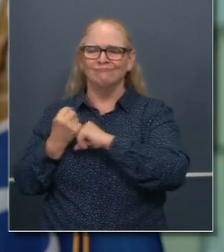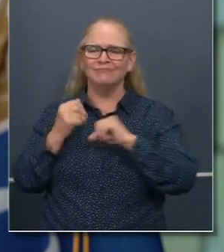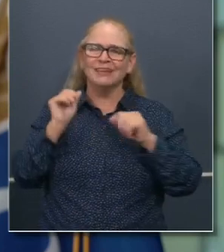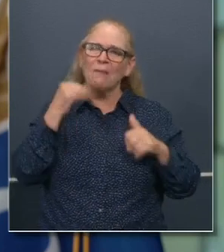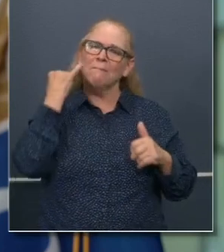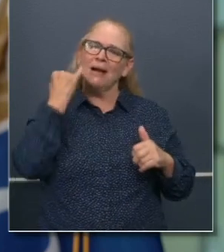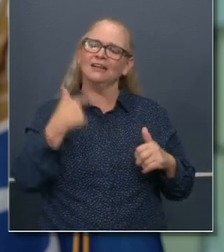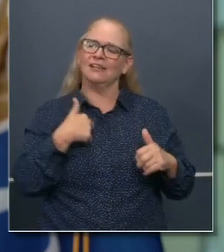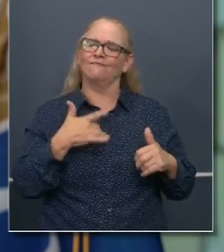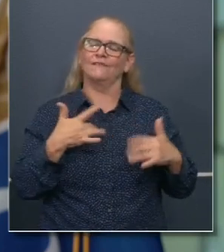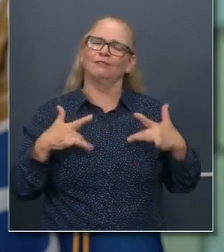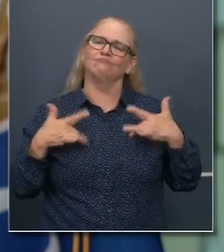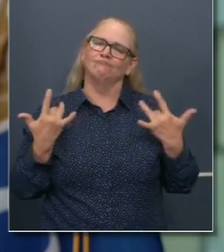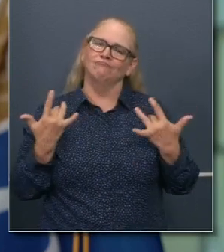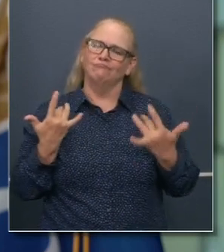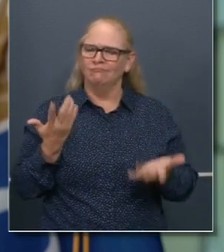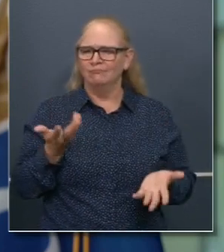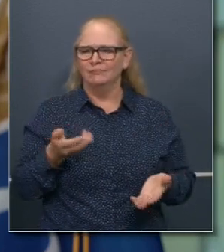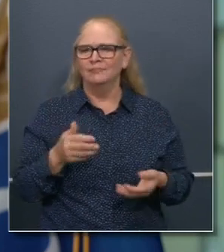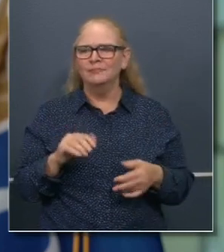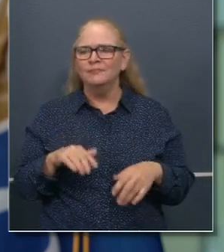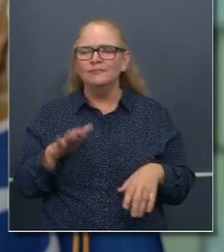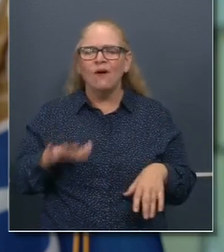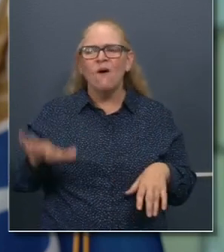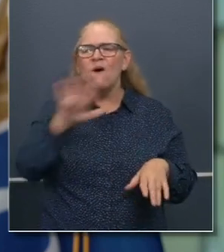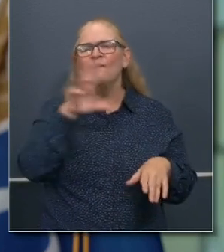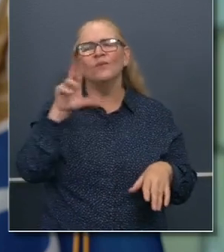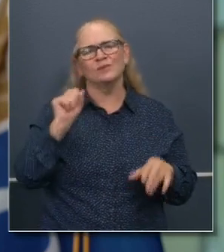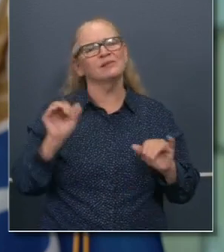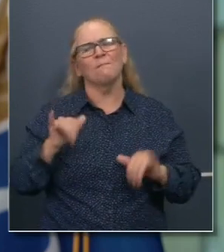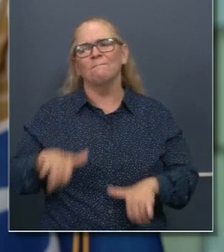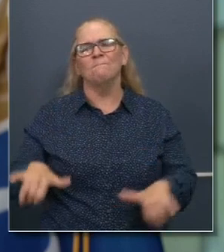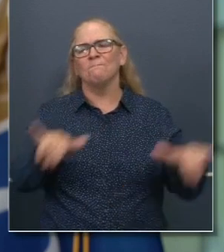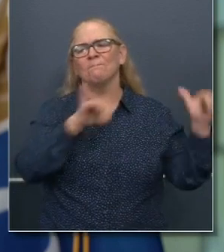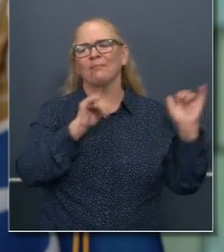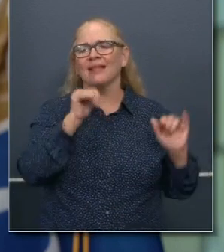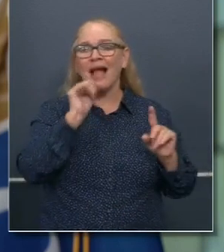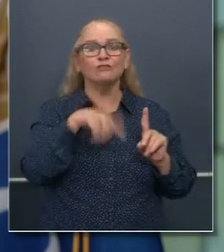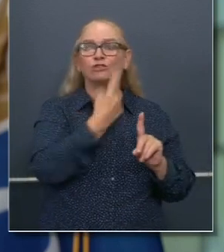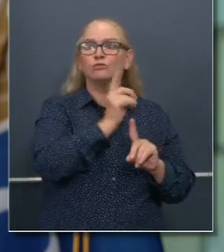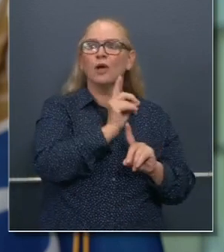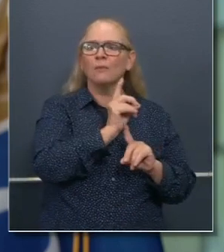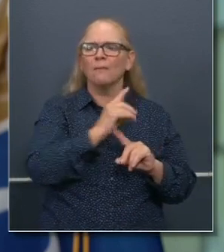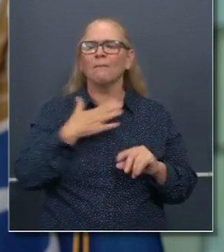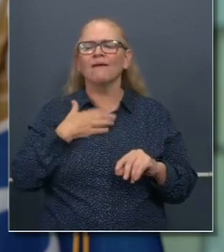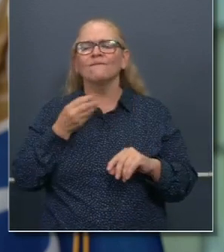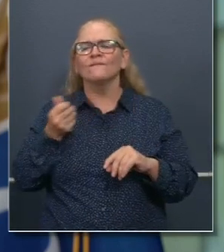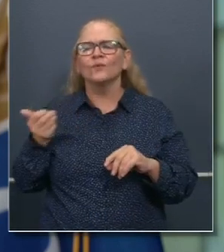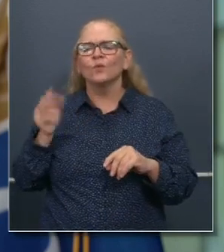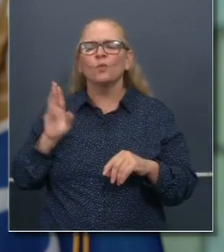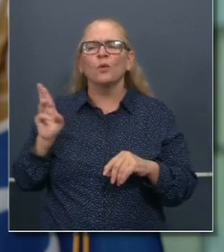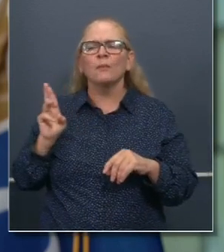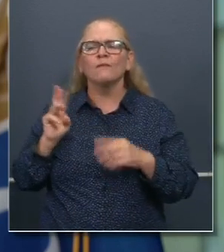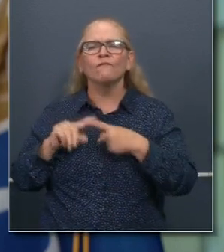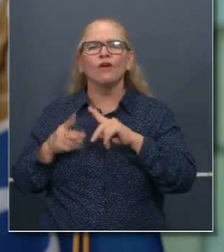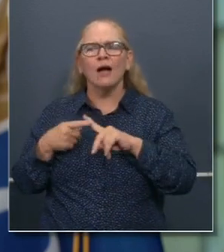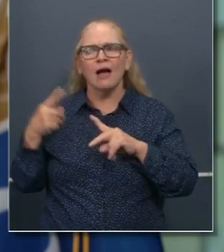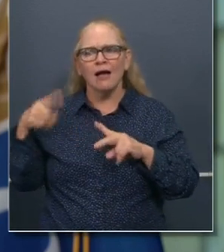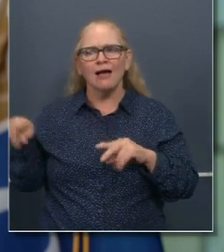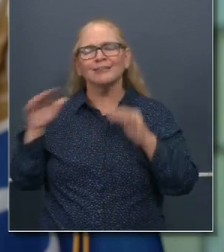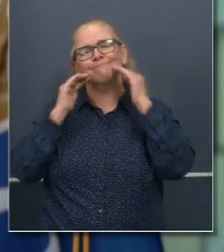I'm feeling, American people are feeling, not just Democrats. I have a few Republican friends that actually had a smile on their face yesterday